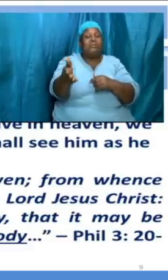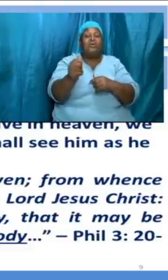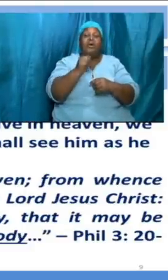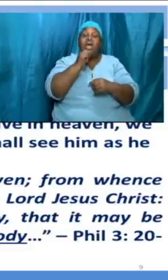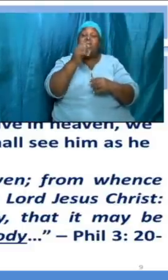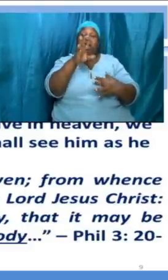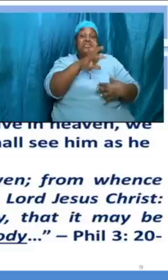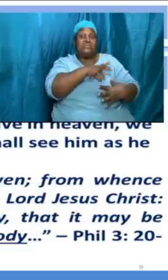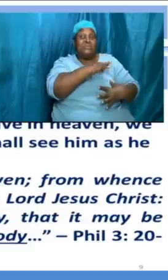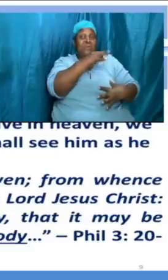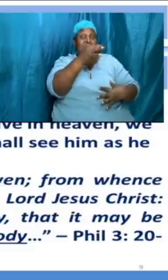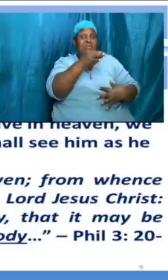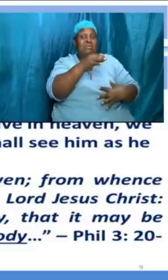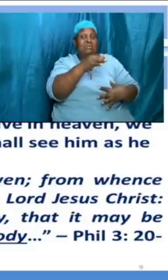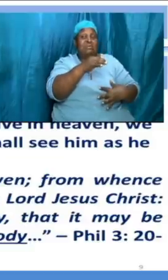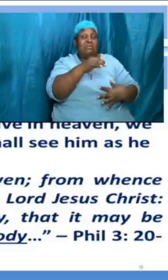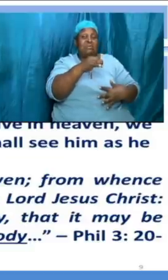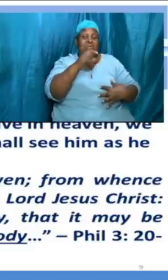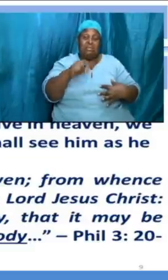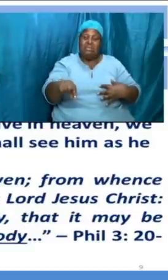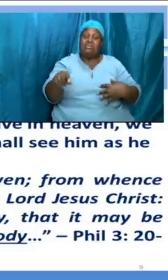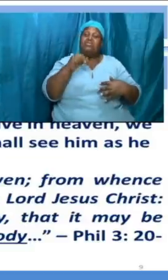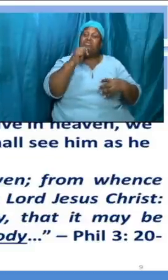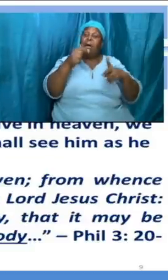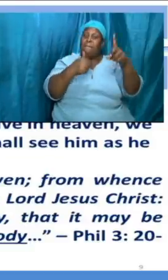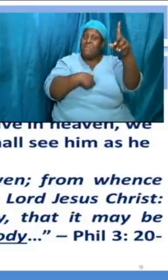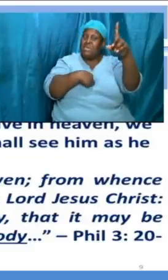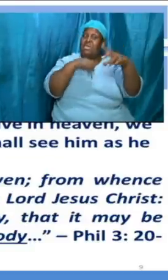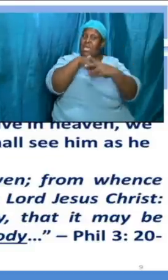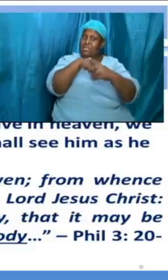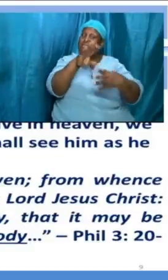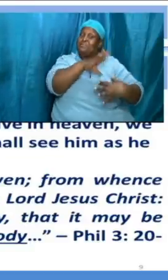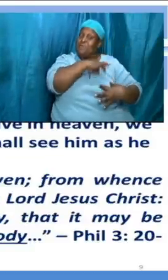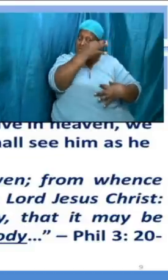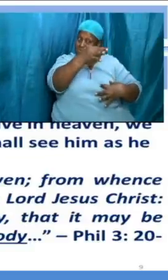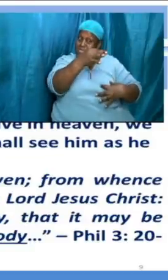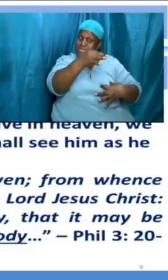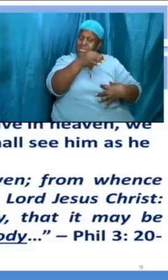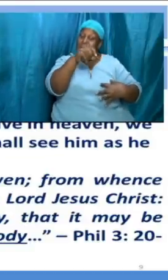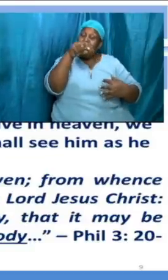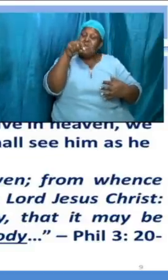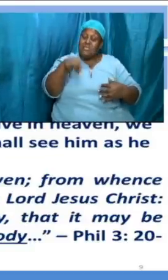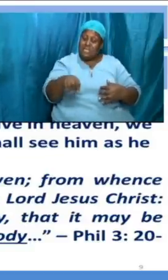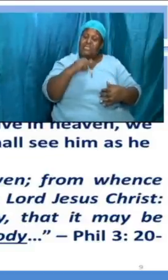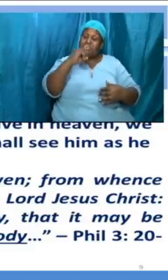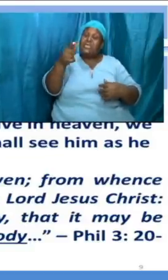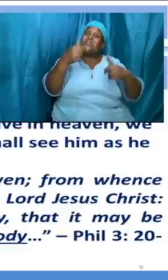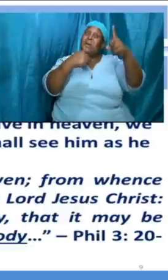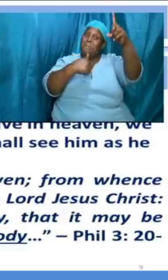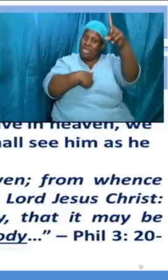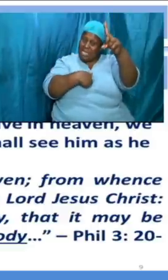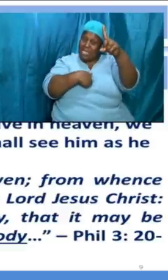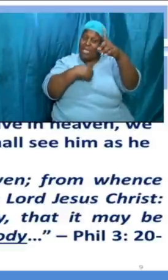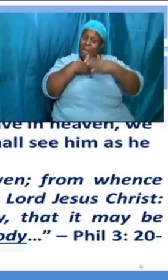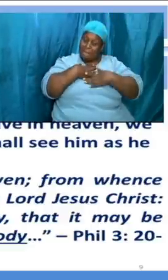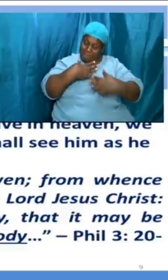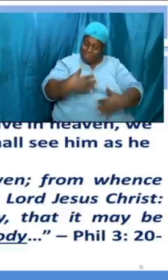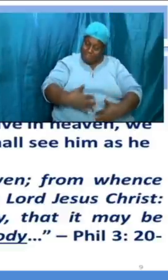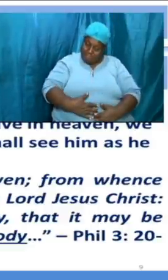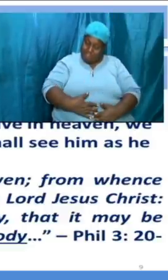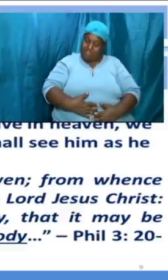this is not me in a spirit form this is me in bodily form